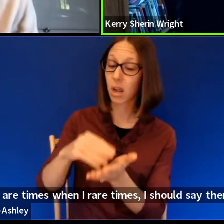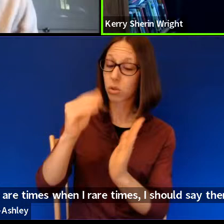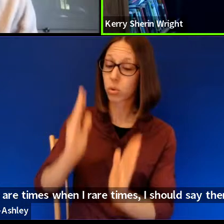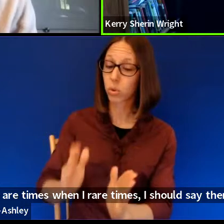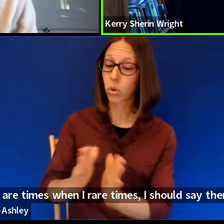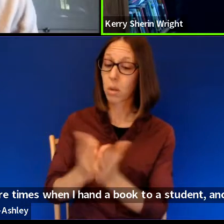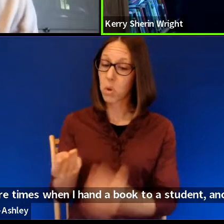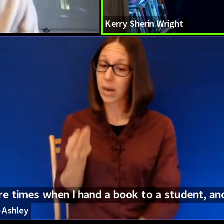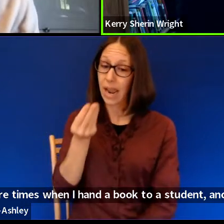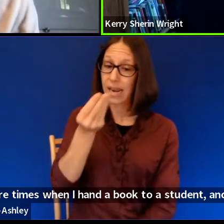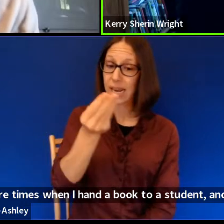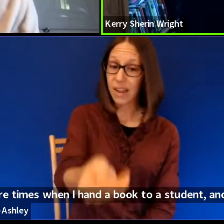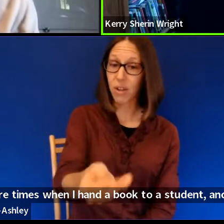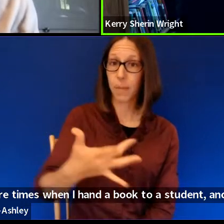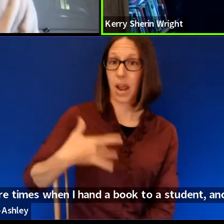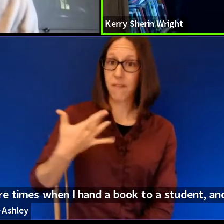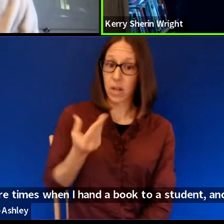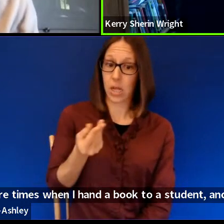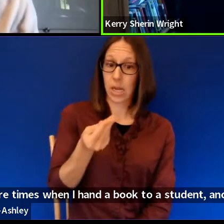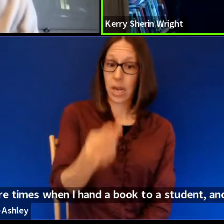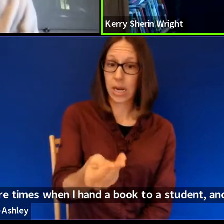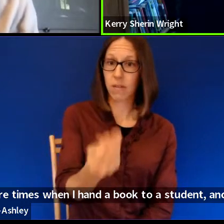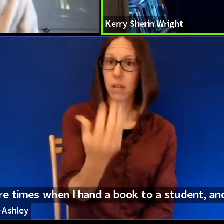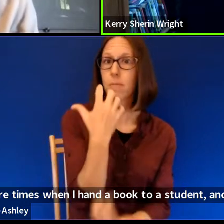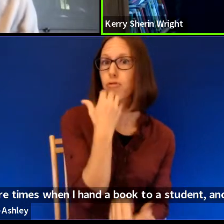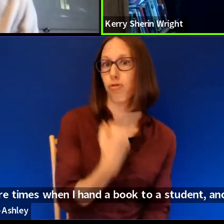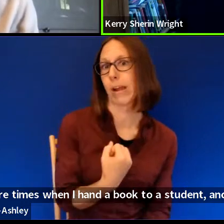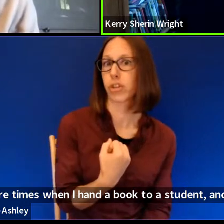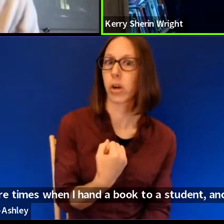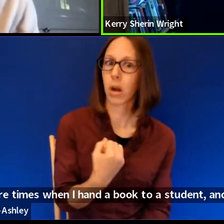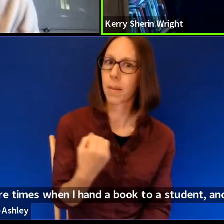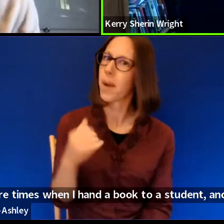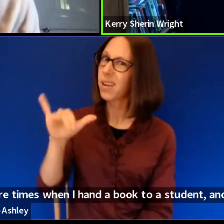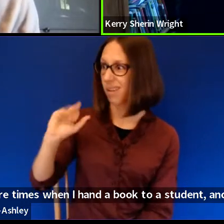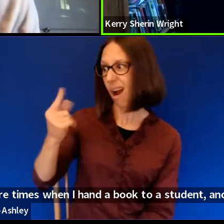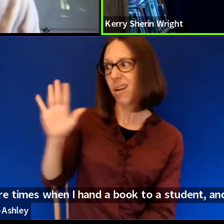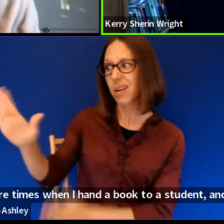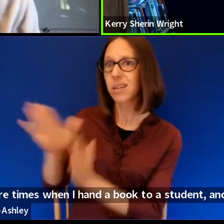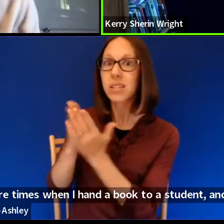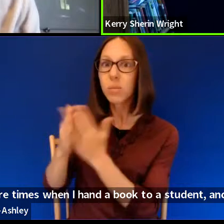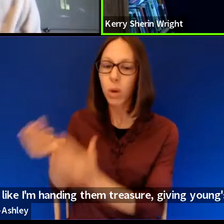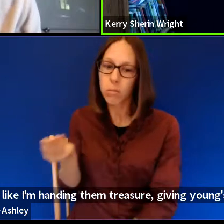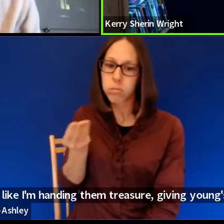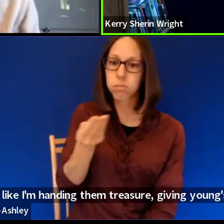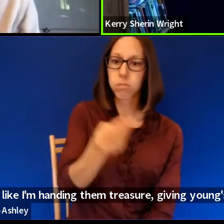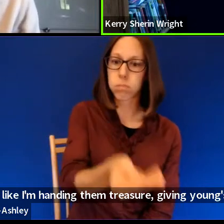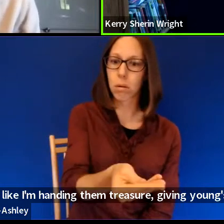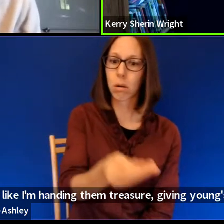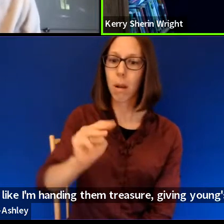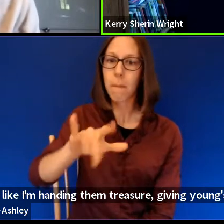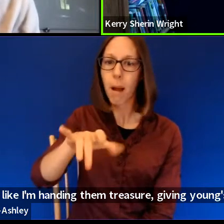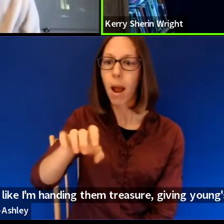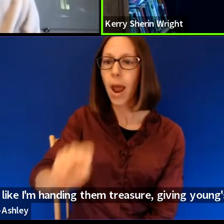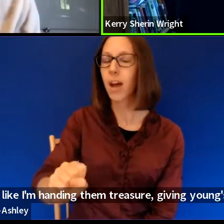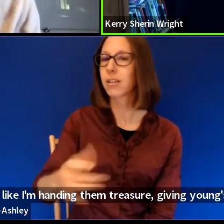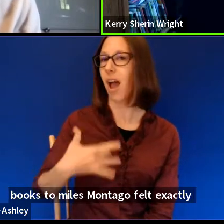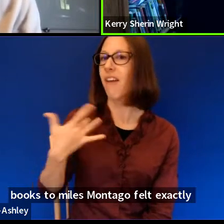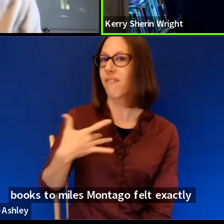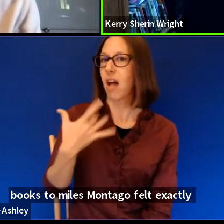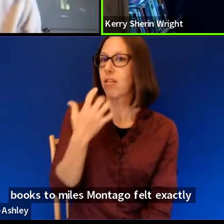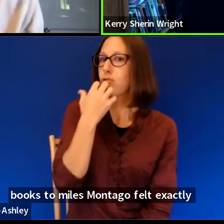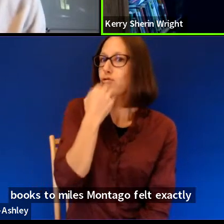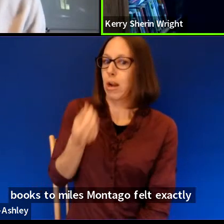and I feel like I'm handing them treasure. Giving Young's books to Miles Montalvo felt exactly like that.